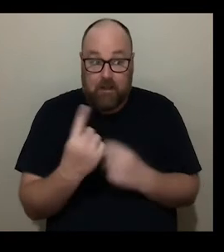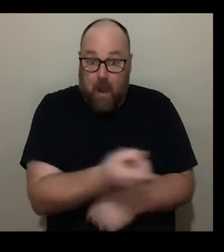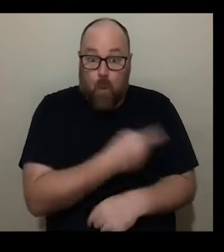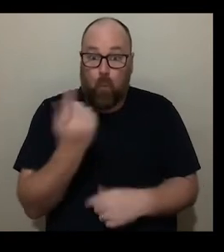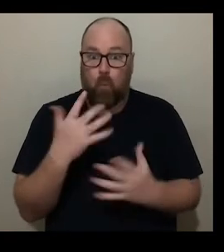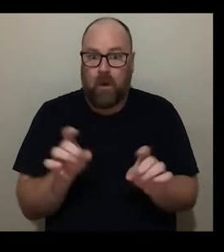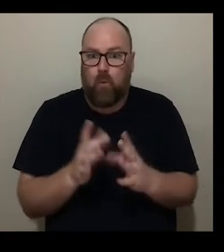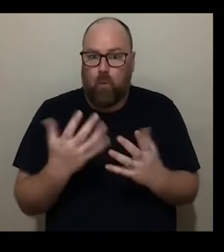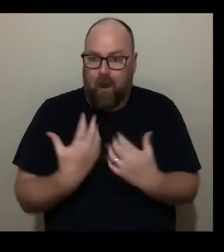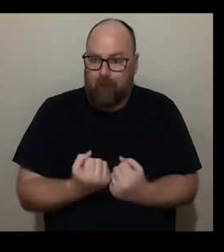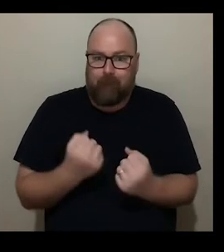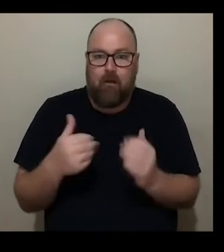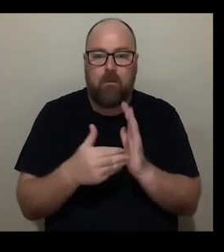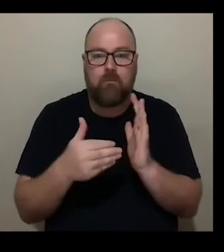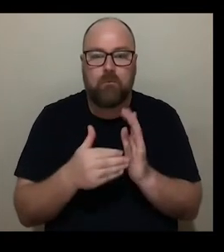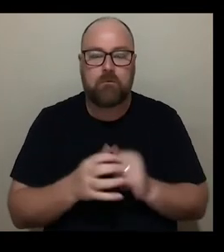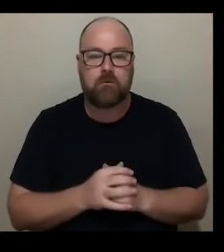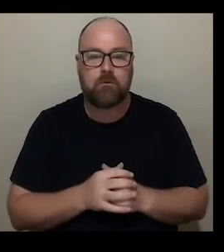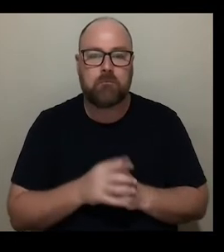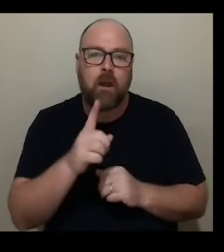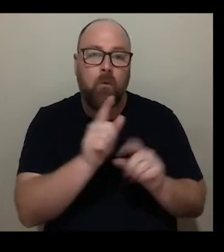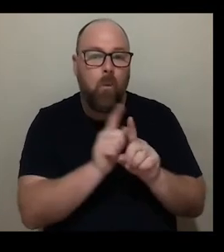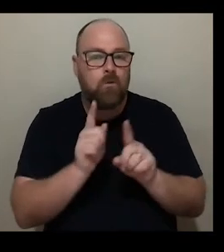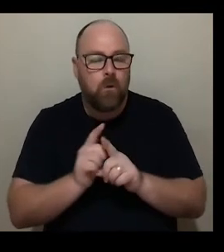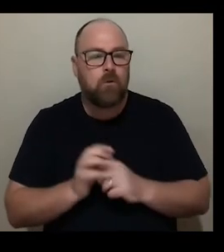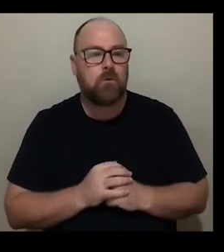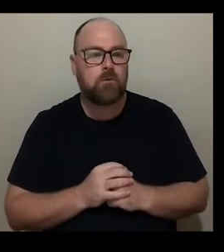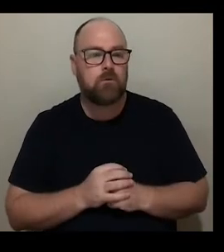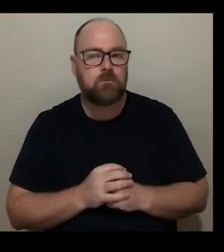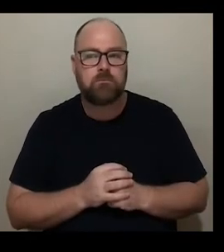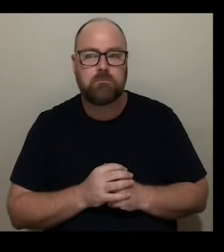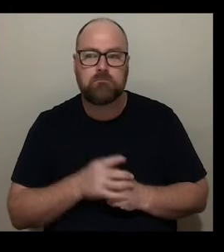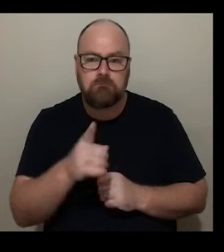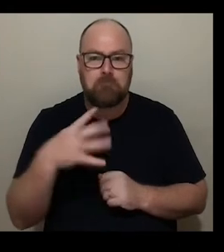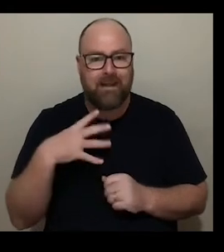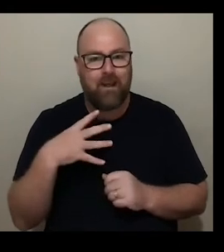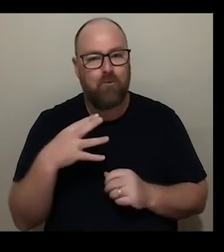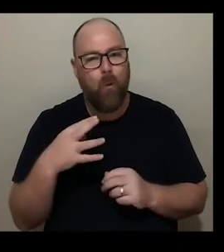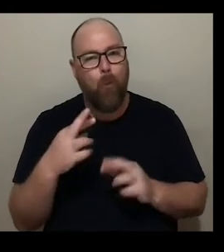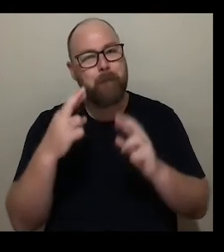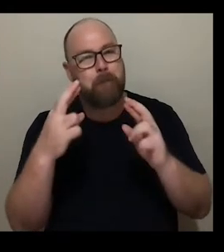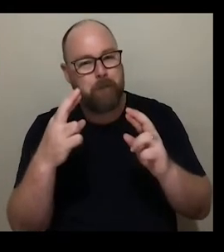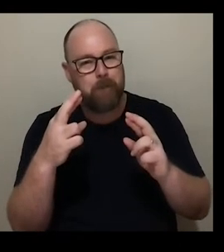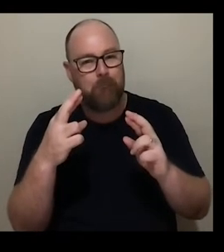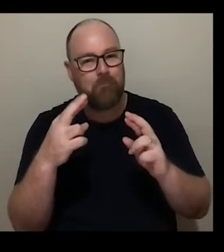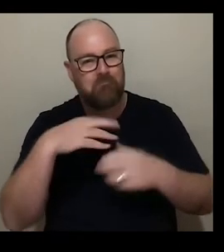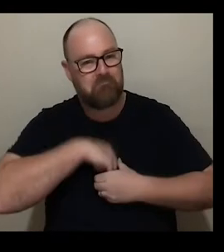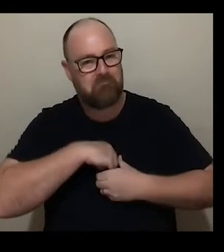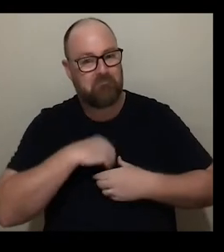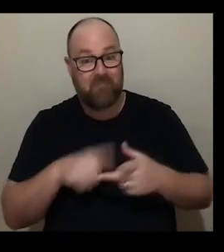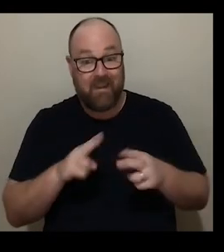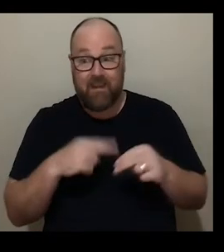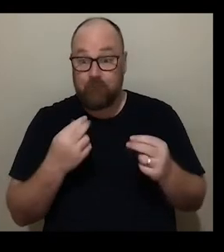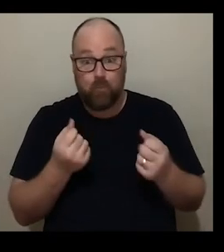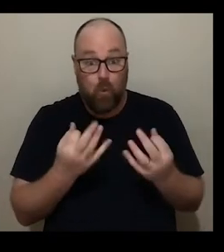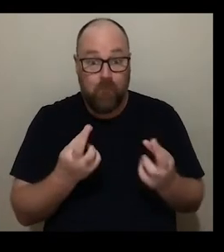experiencing at the moment but also ultimately the sense of you know we've got to have hope because if you don't have hope you don't get